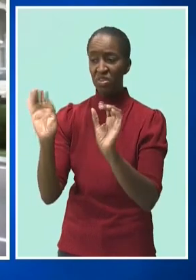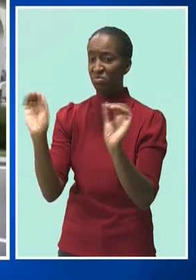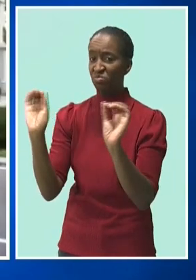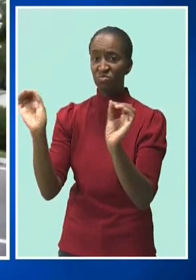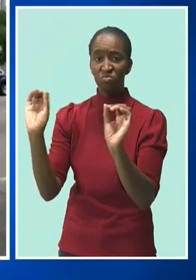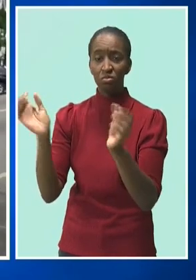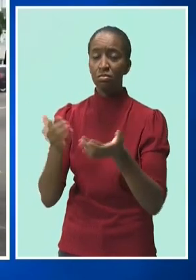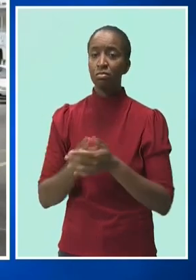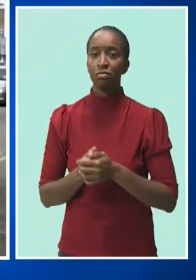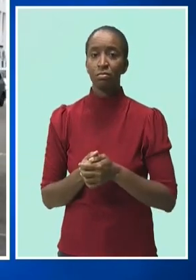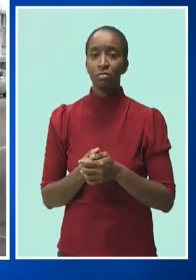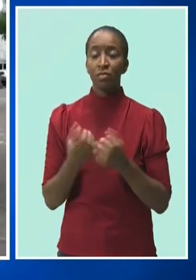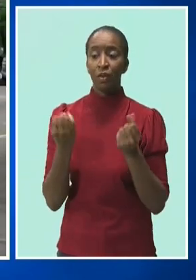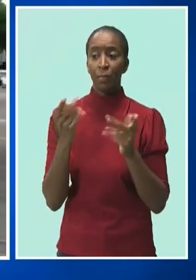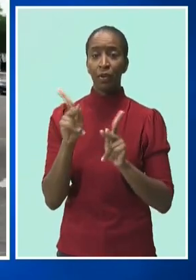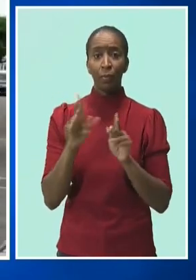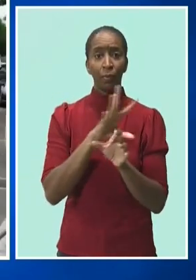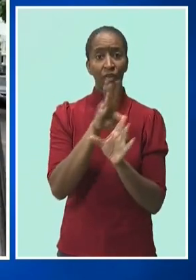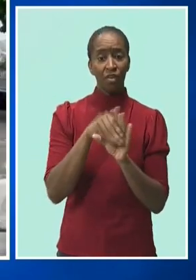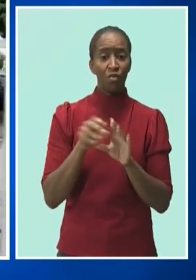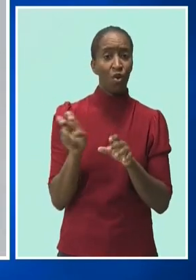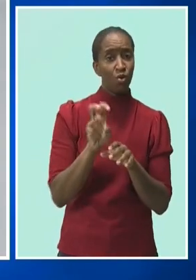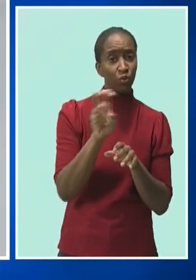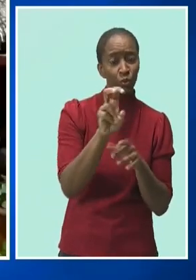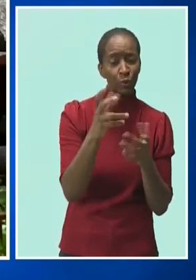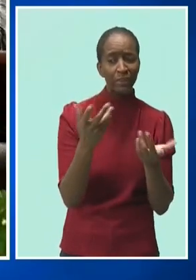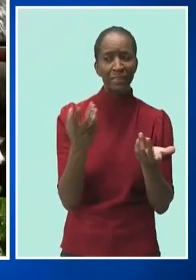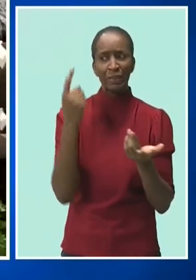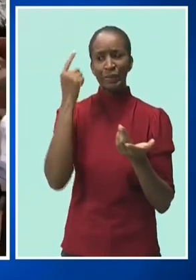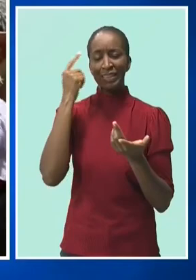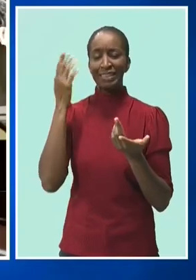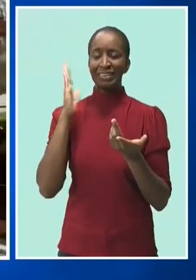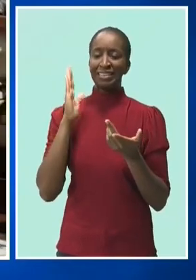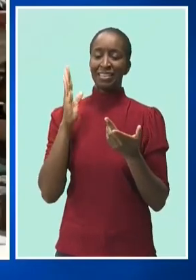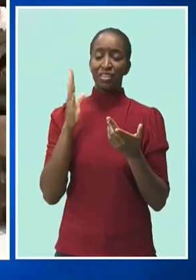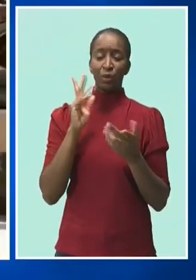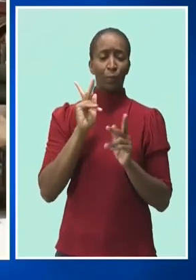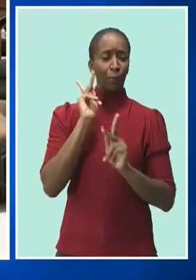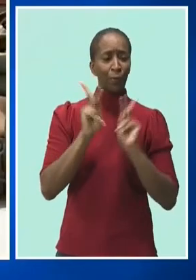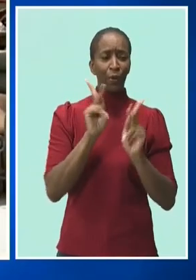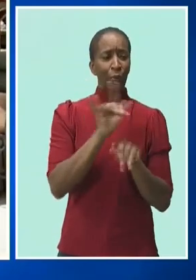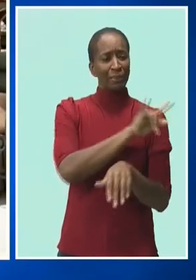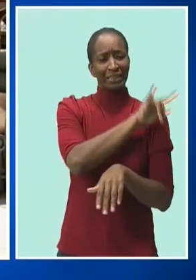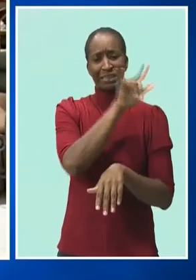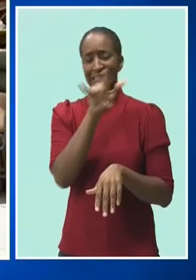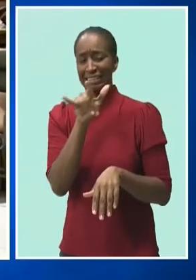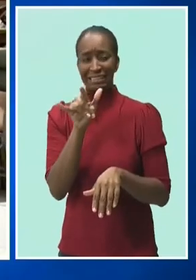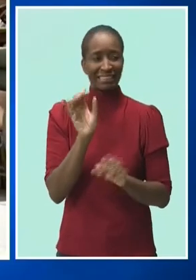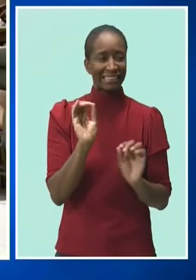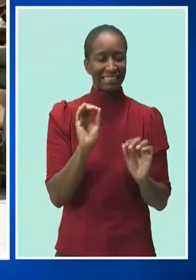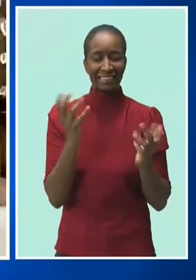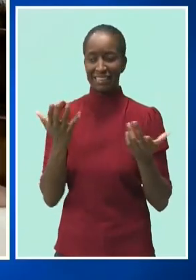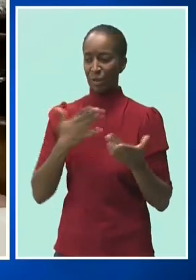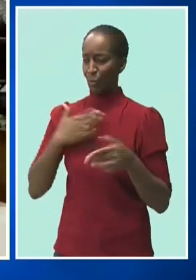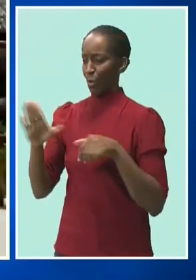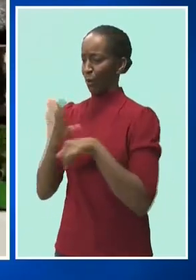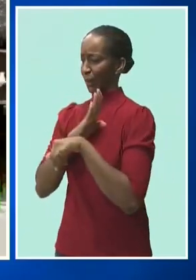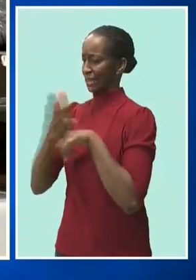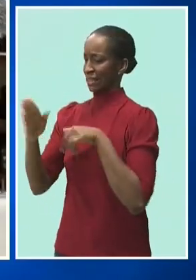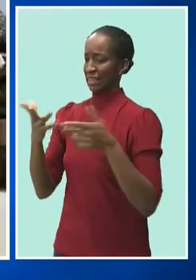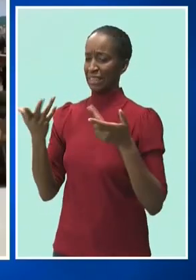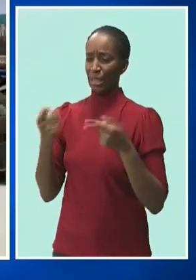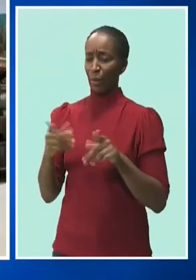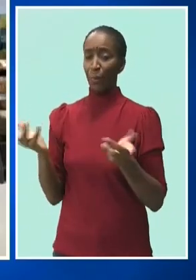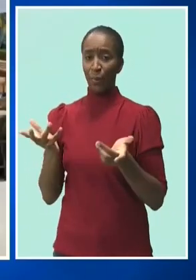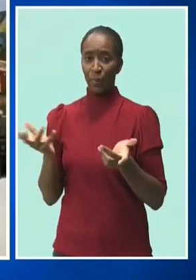tourism industry are concerned by the effect it will have on their business. Byron Austin, owner of Tiki Bikini Hut, is preparing to reopen on Monday. Though borders